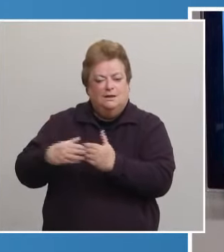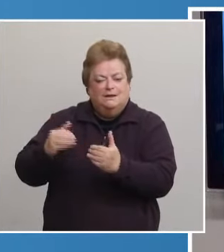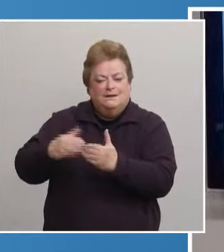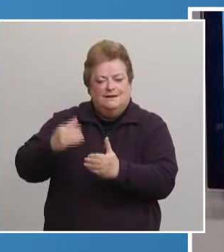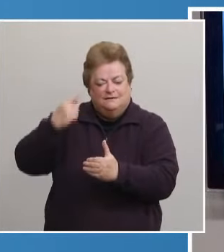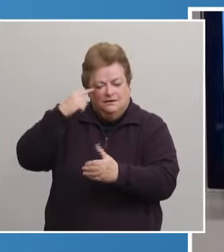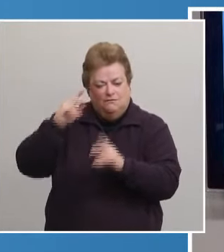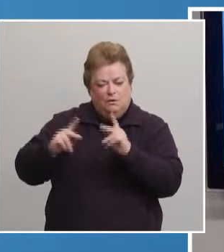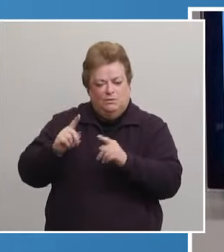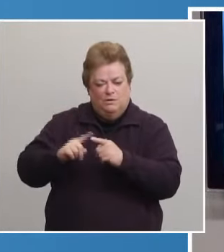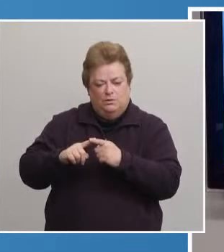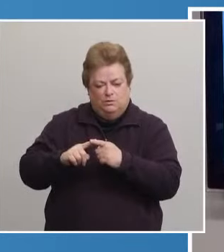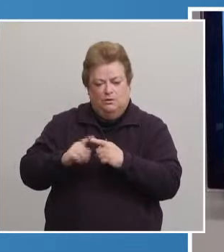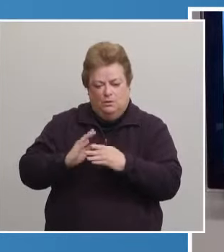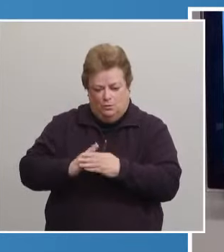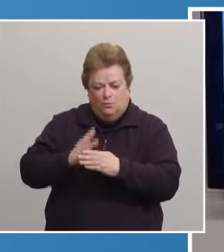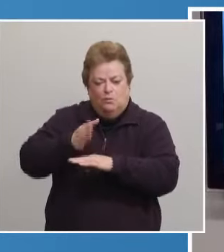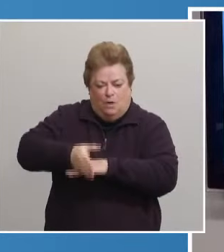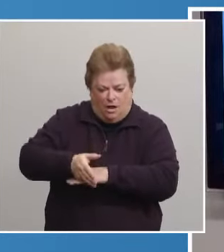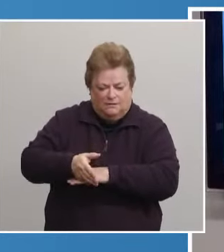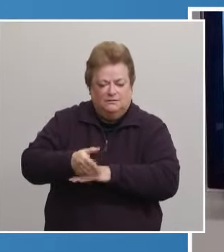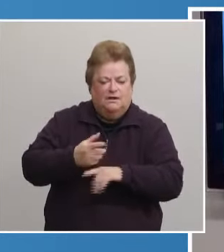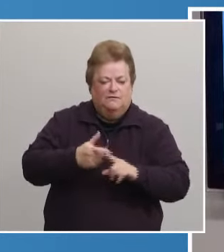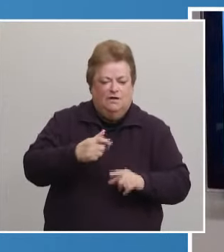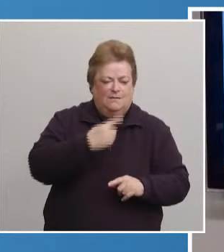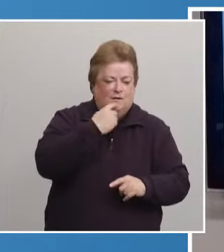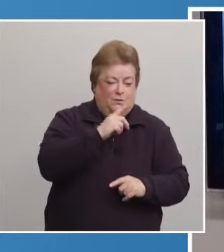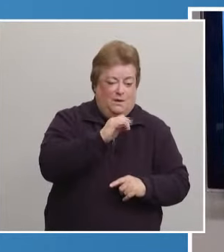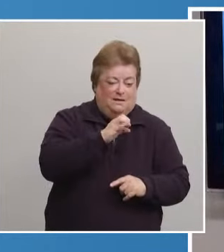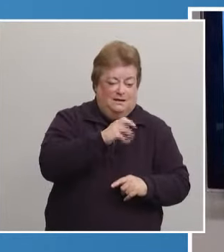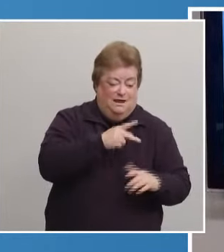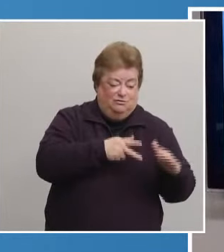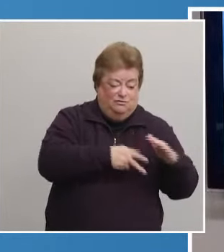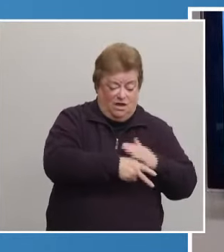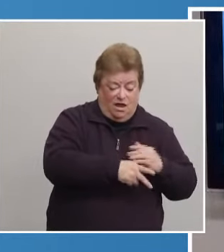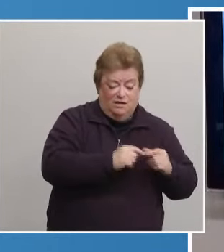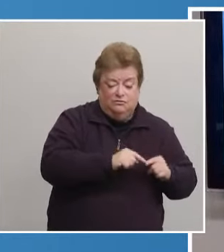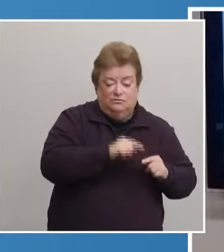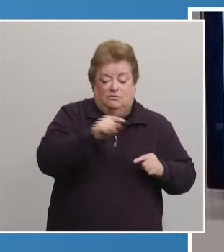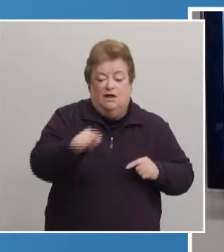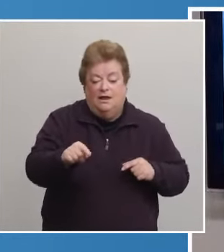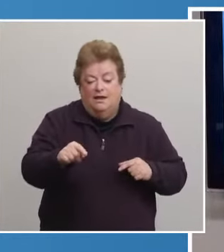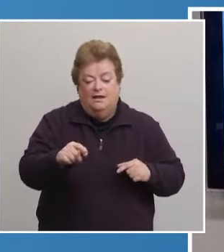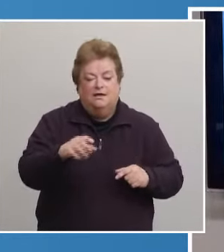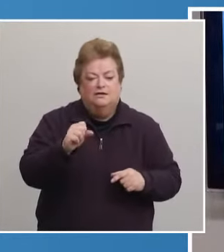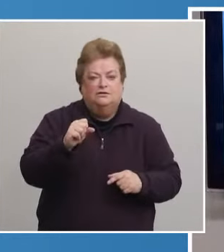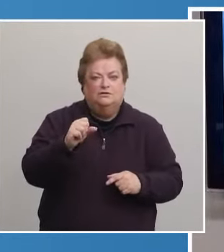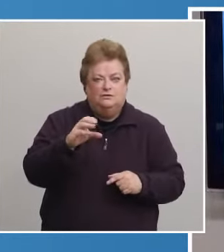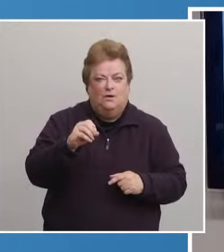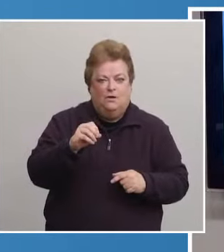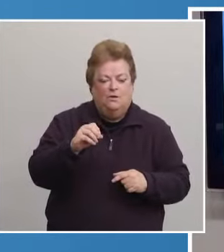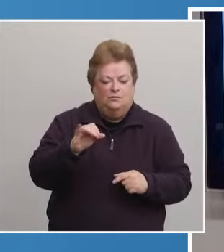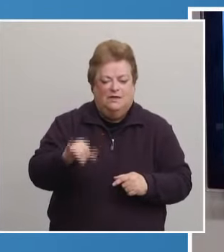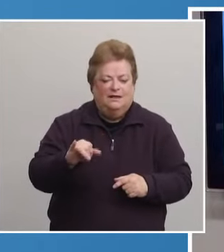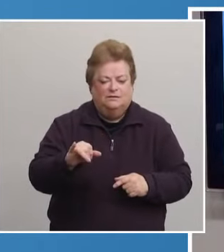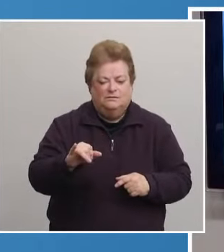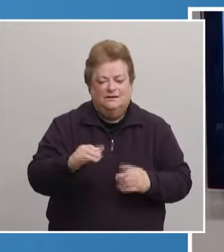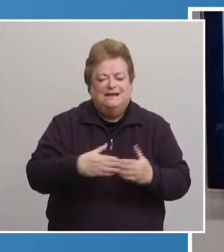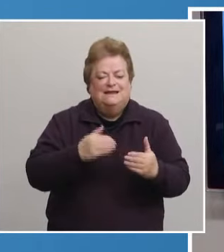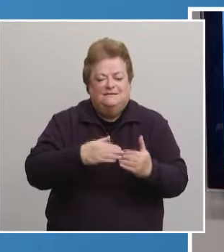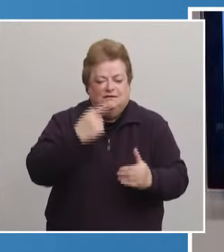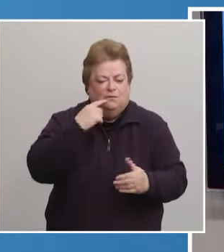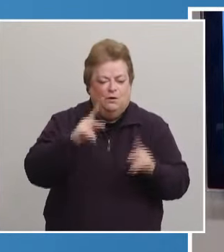safe to cross the street from Red Deck 1 garage directly into the Pinnacle Bank Arena box office where the clinic entrance is located.